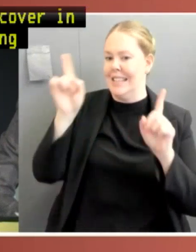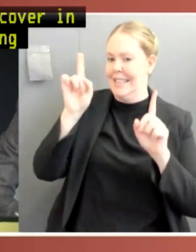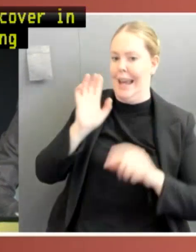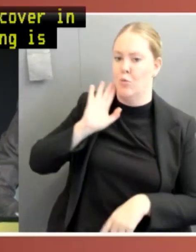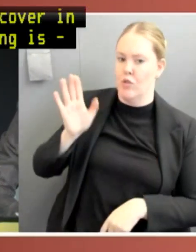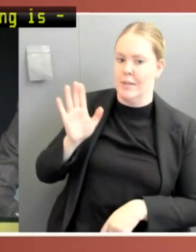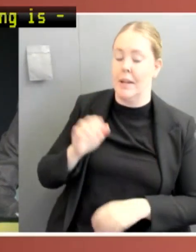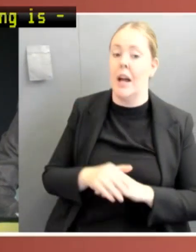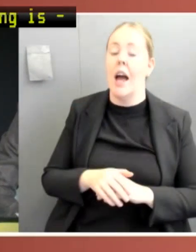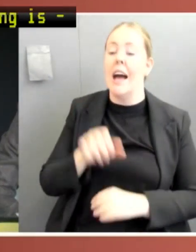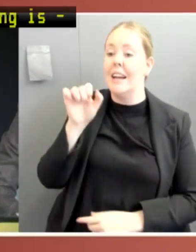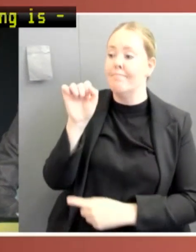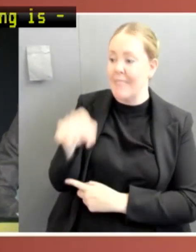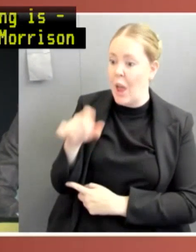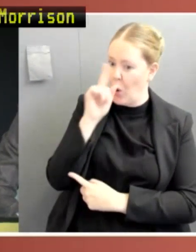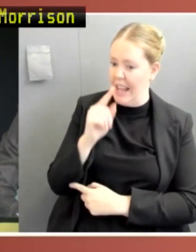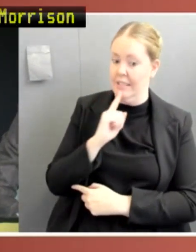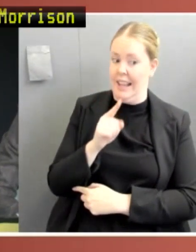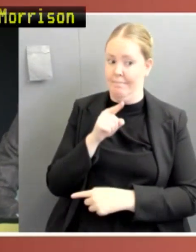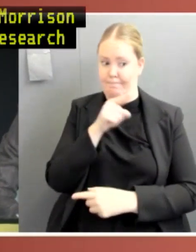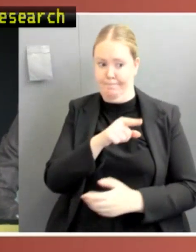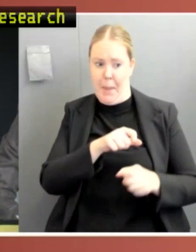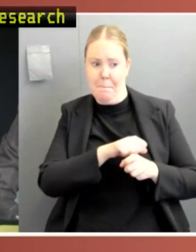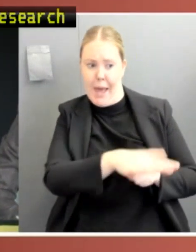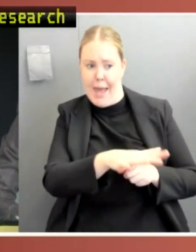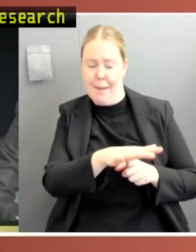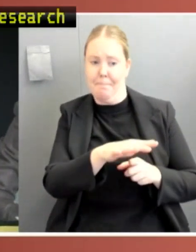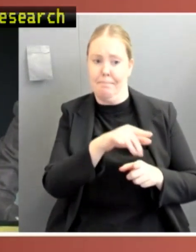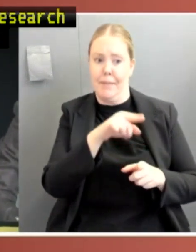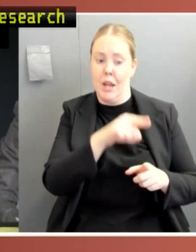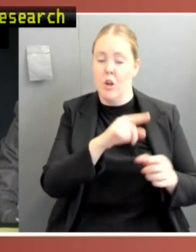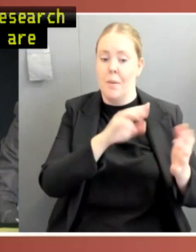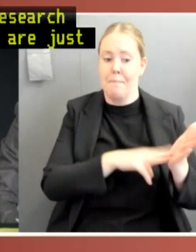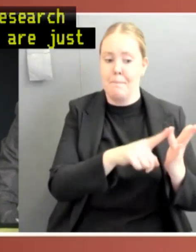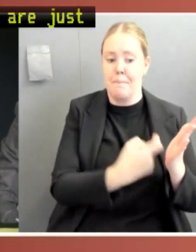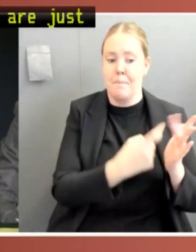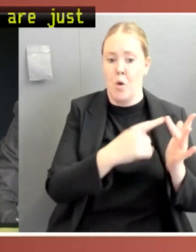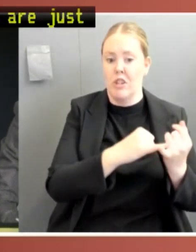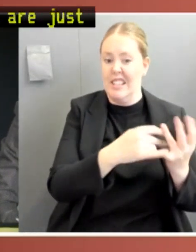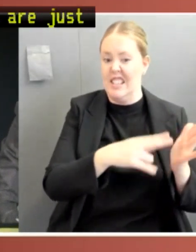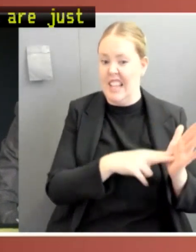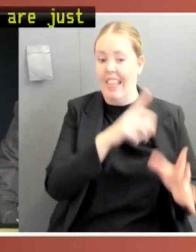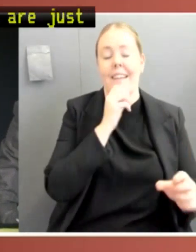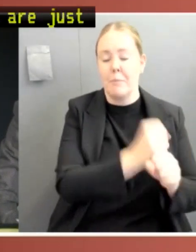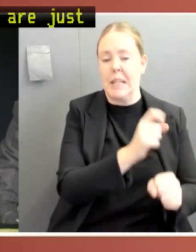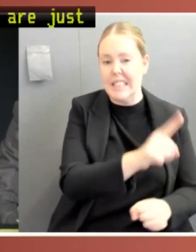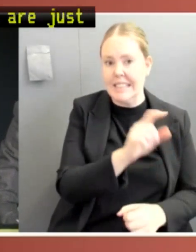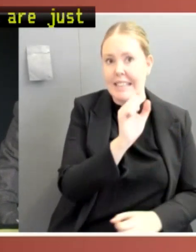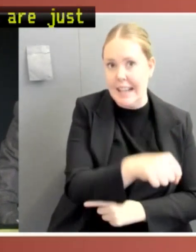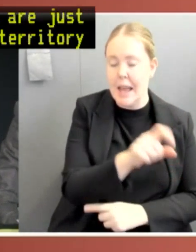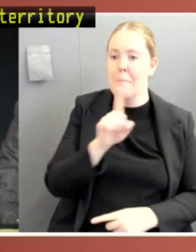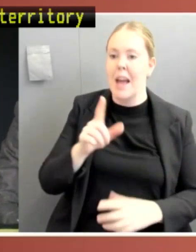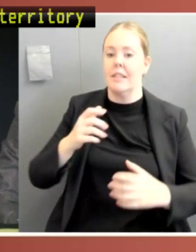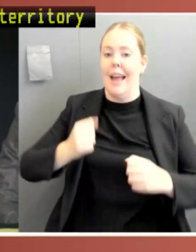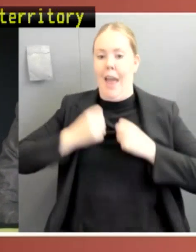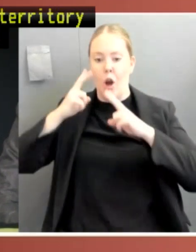but what the research shows is that these issues are just as prevalent in state and territory governments too. That, in fact, in some cases, the level